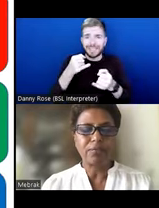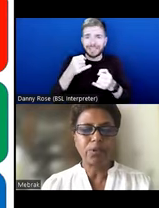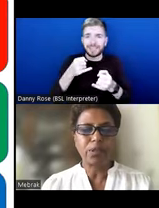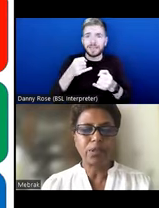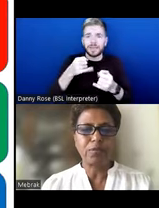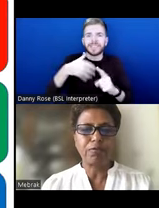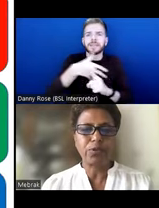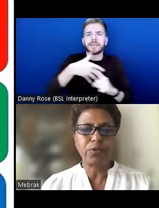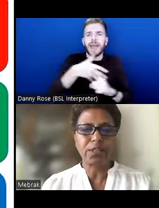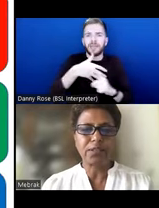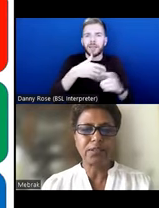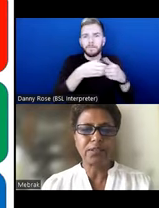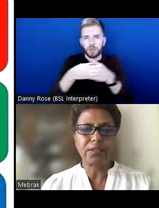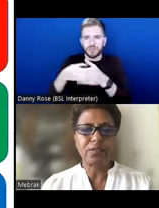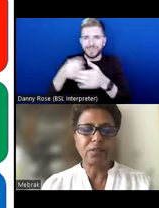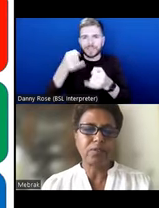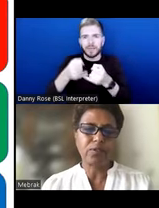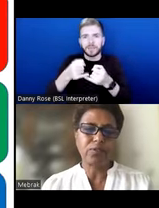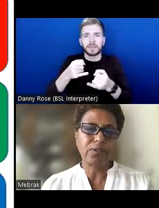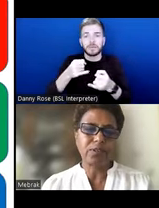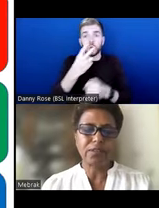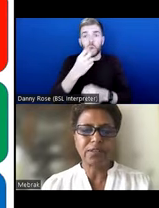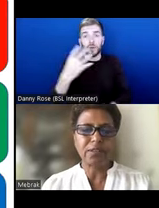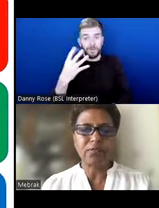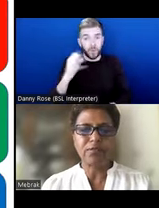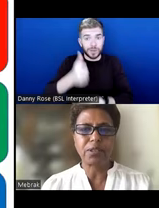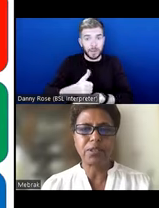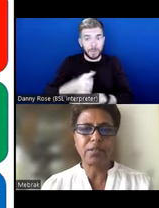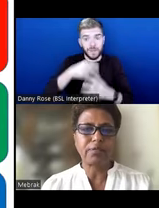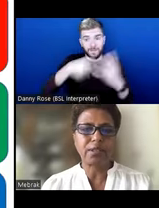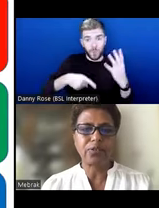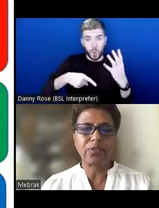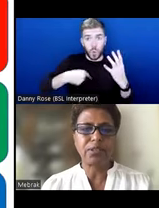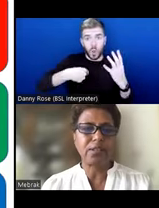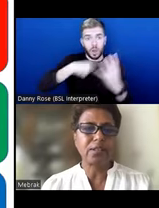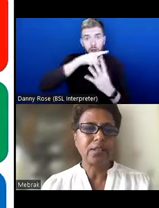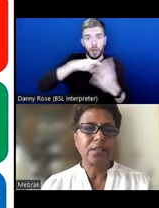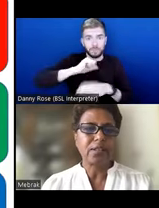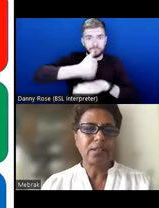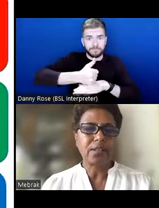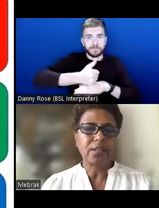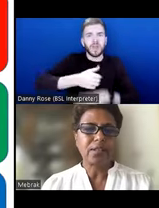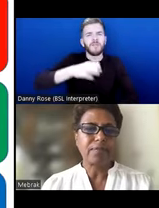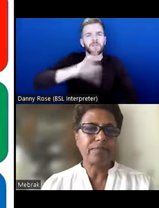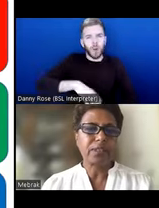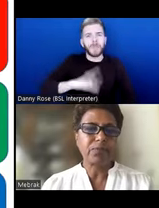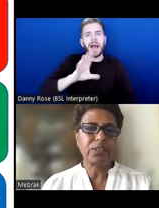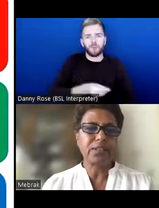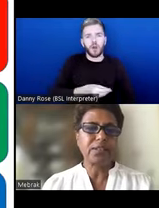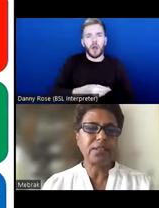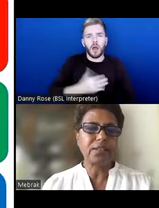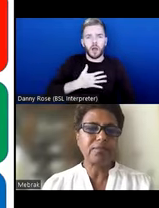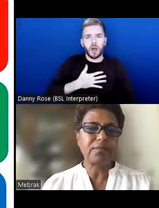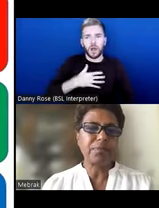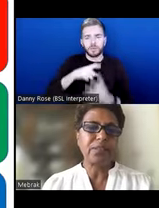We are four directors, all of us descendant from the African continent. And we